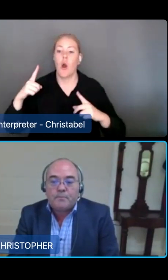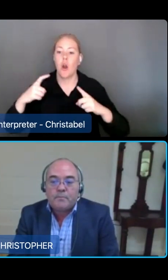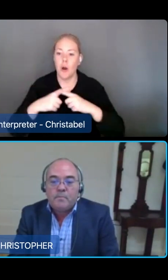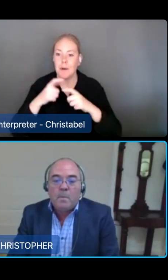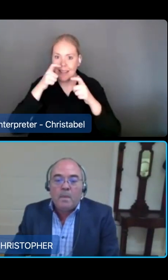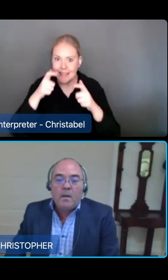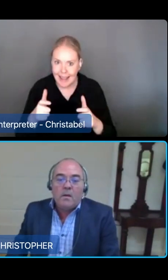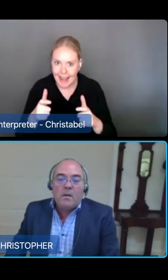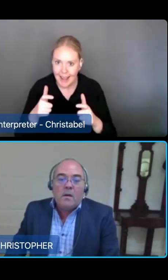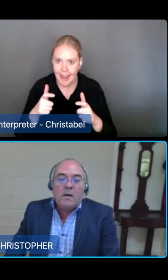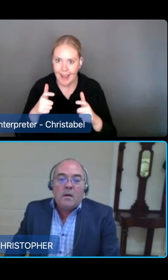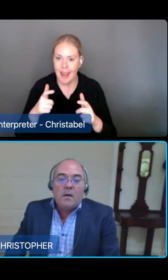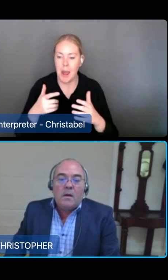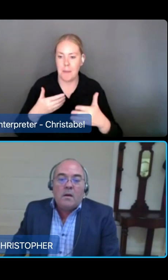example.